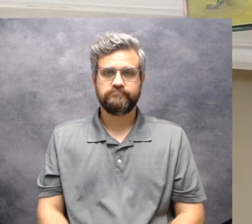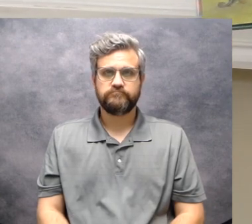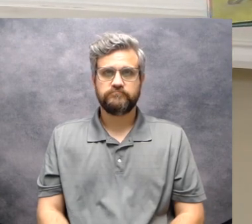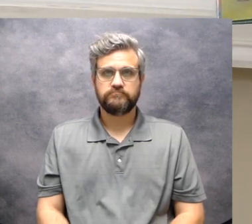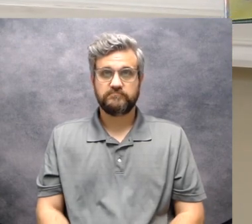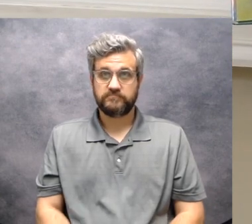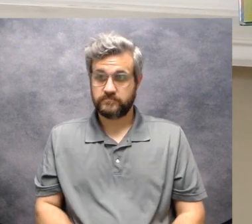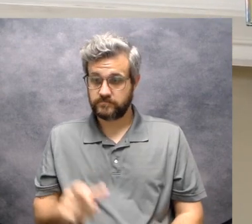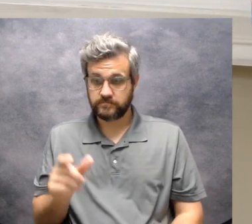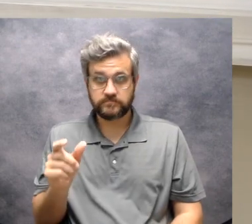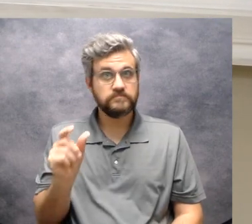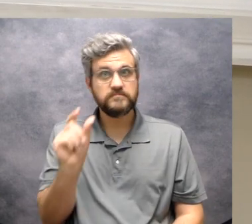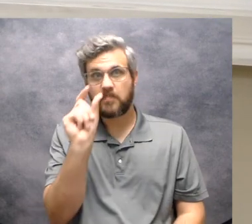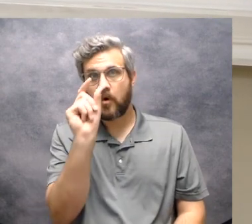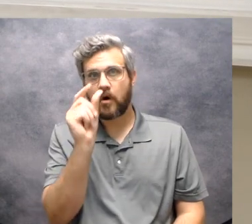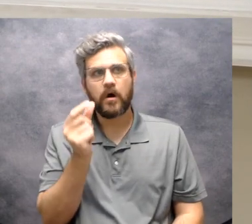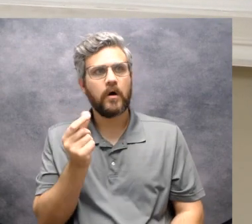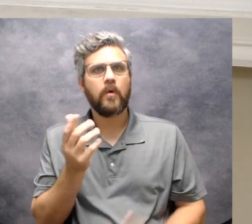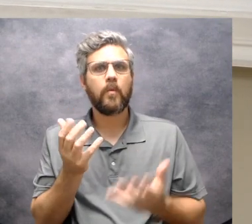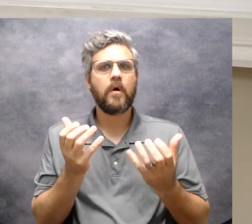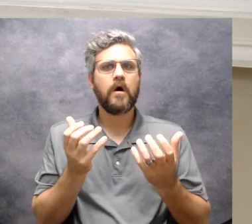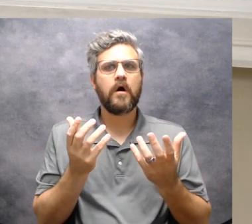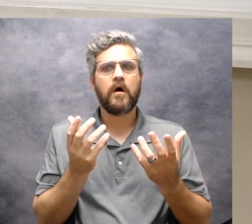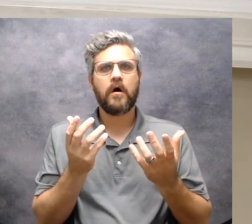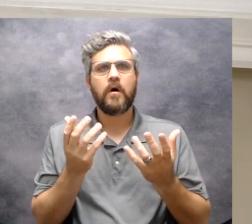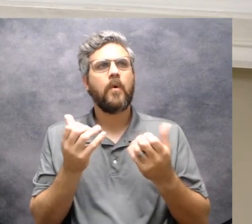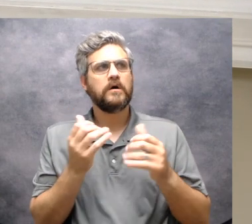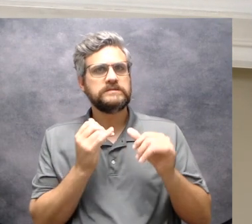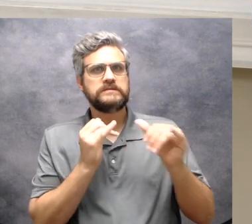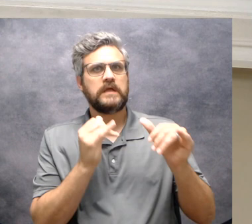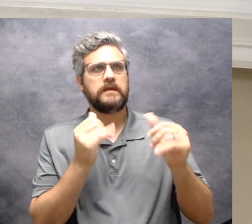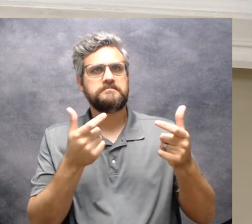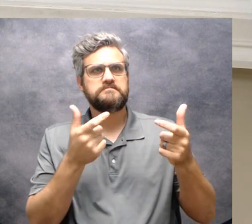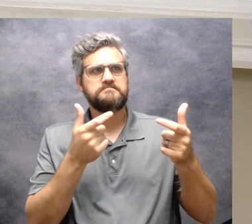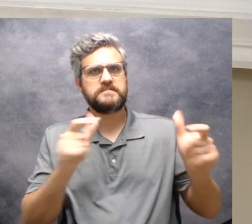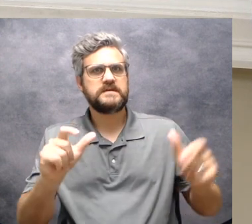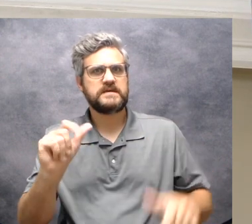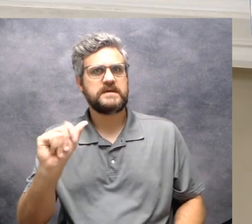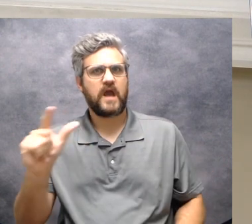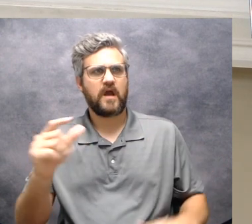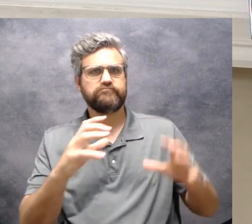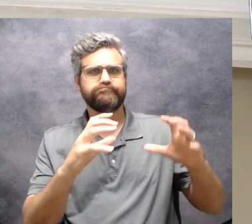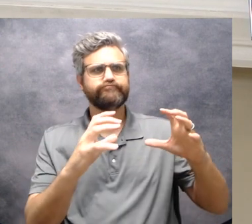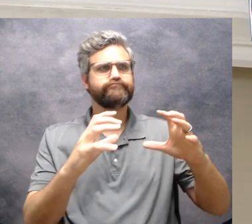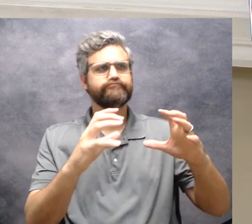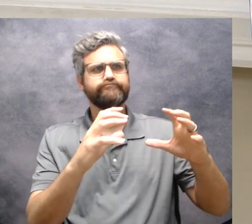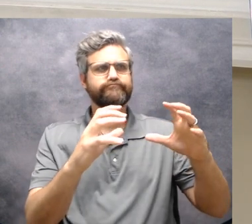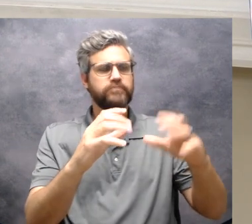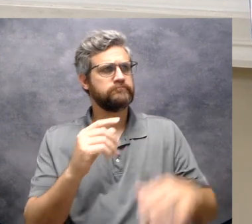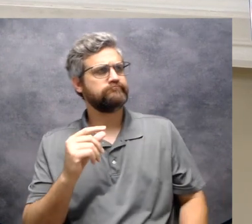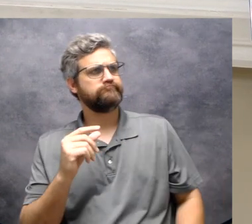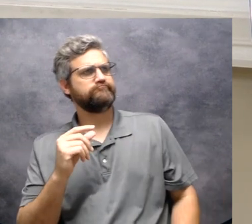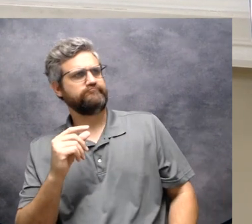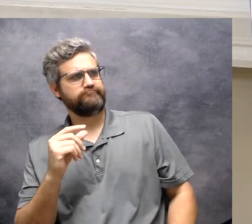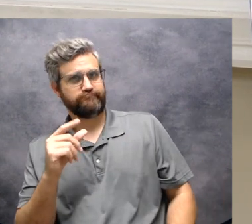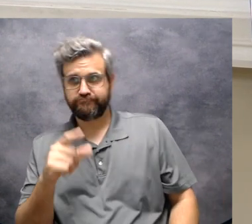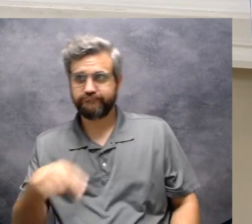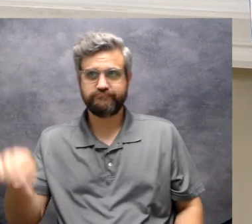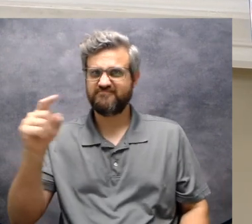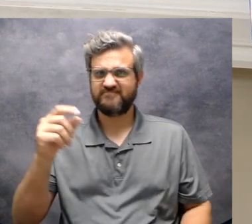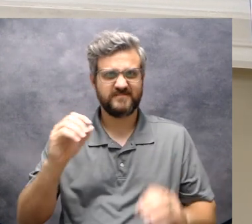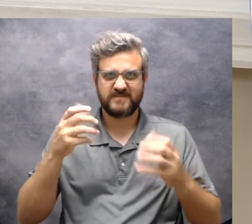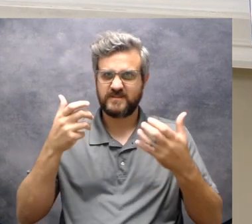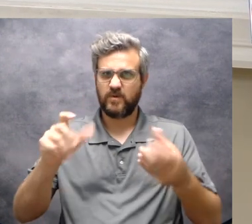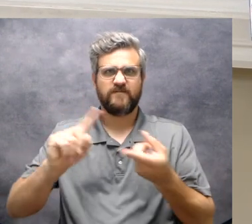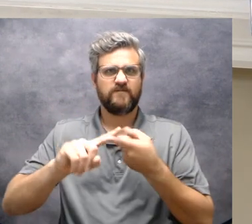Shrimpy wanted to be like Big Al. But no one wanted to be